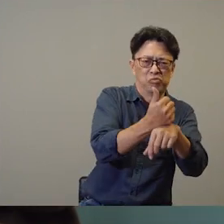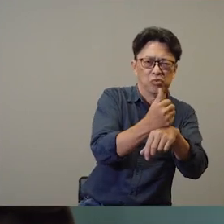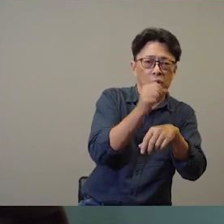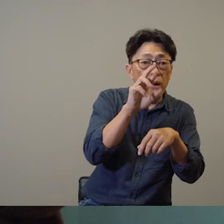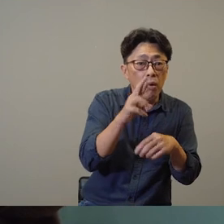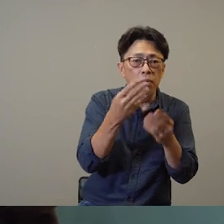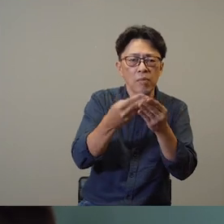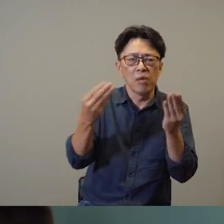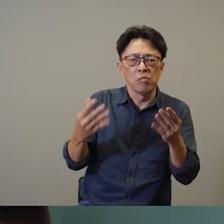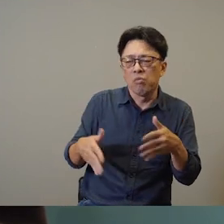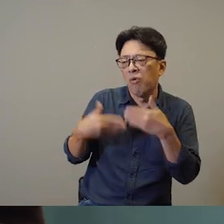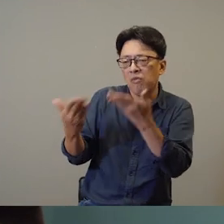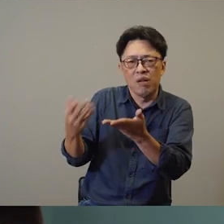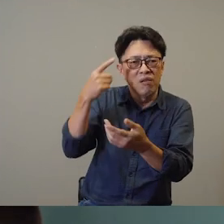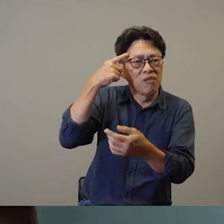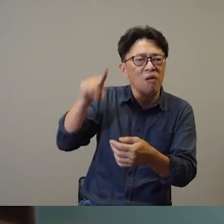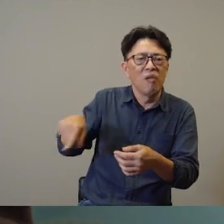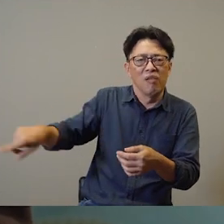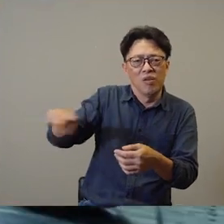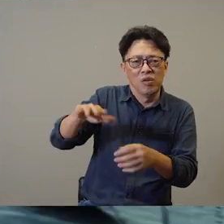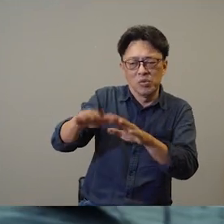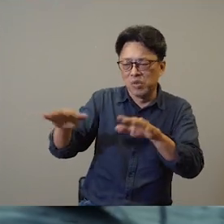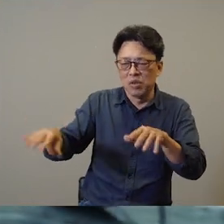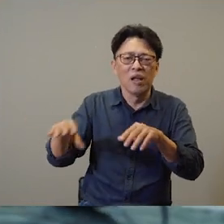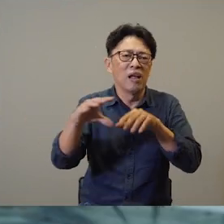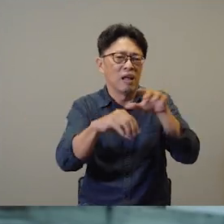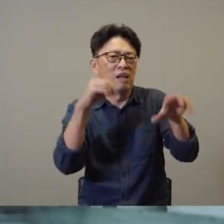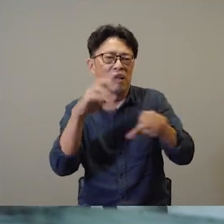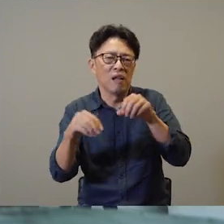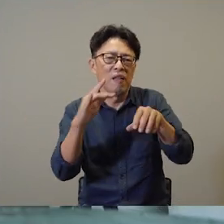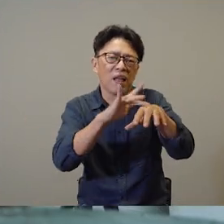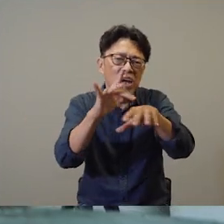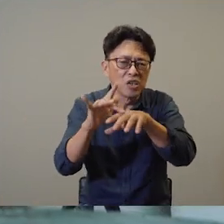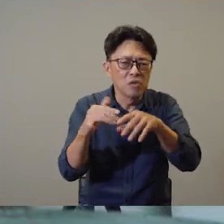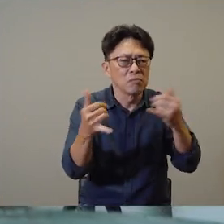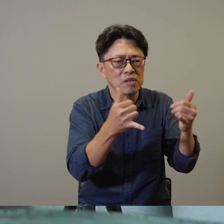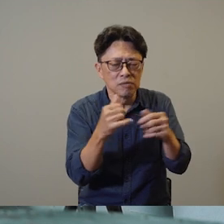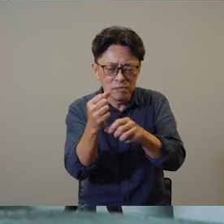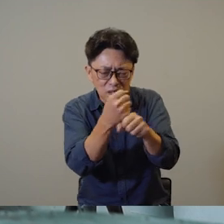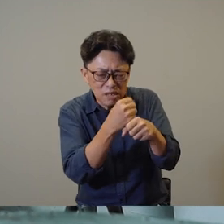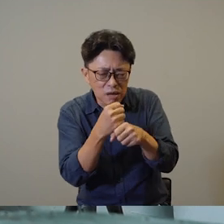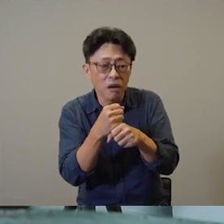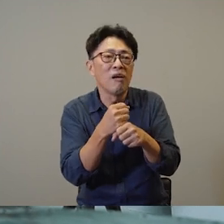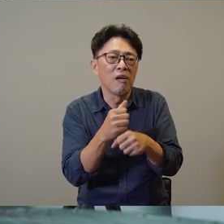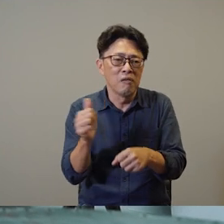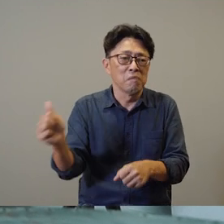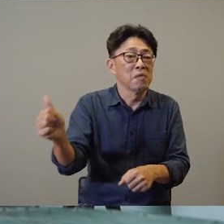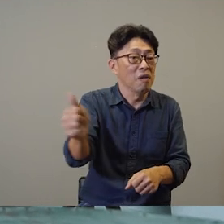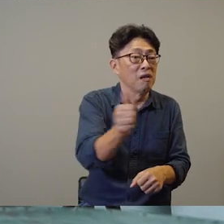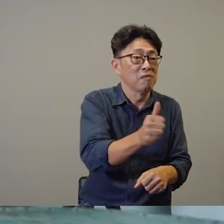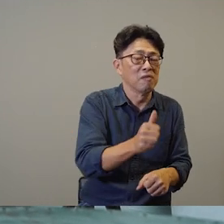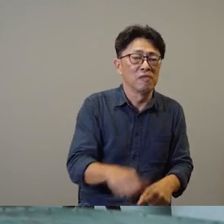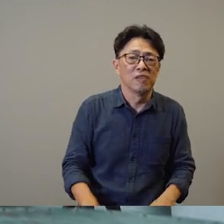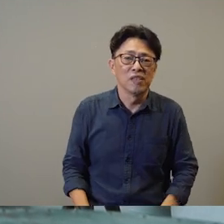role as an artist is really to be a guide in in how I set up the space or like the materials that are provided and really for the